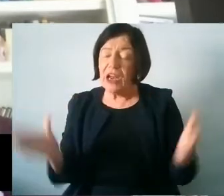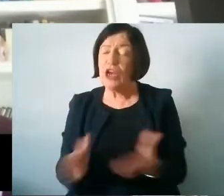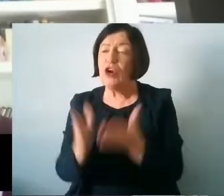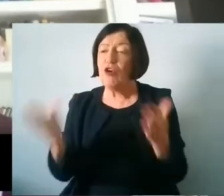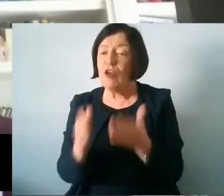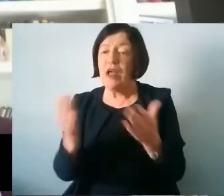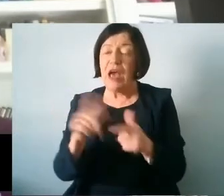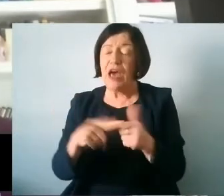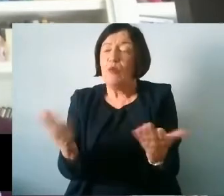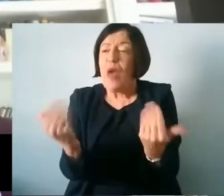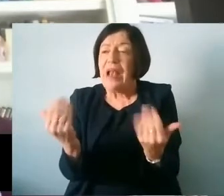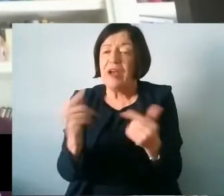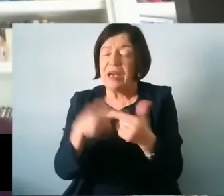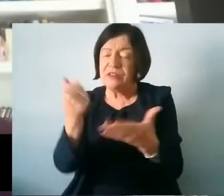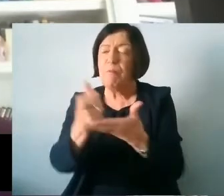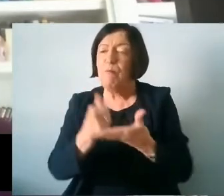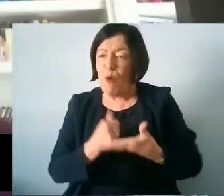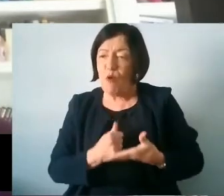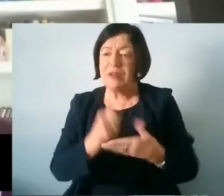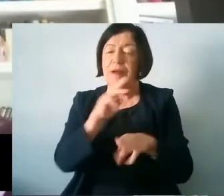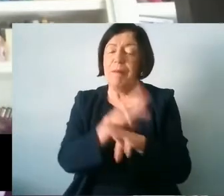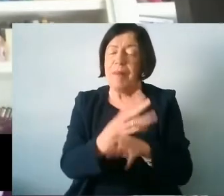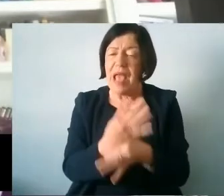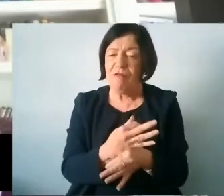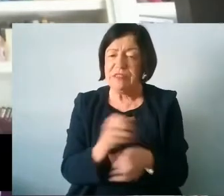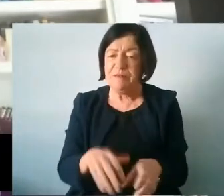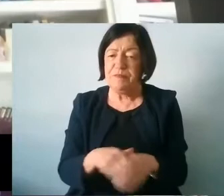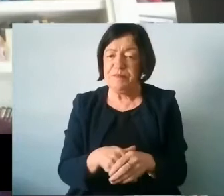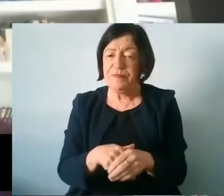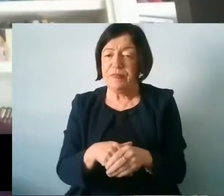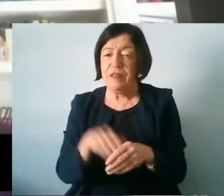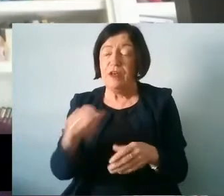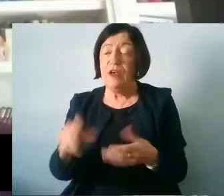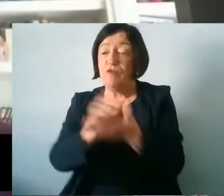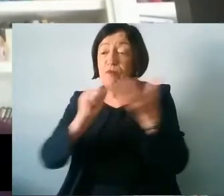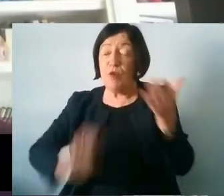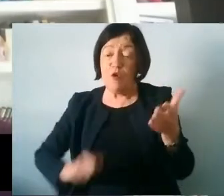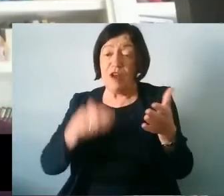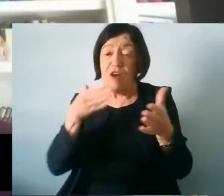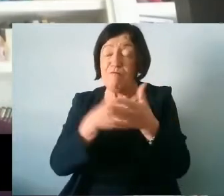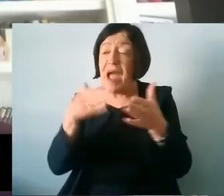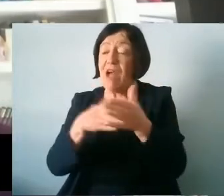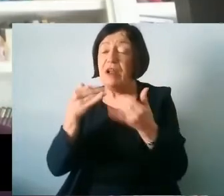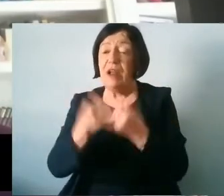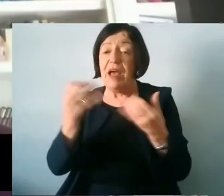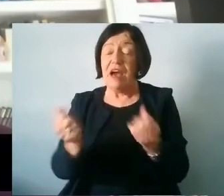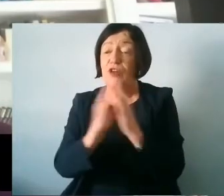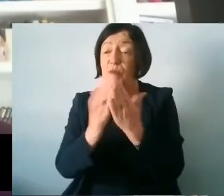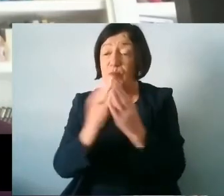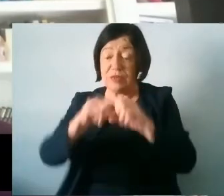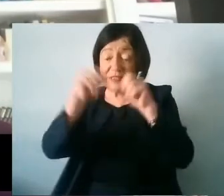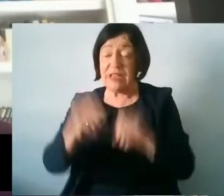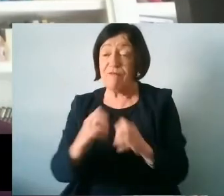welcoming and supporting parents. The removal of barriers by having a book scheme for everybody